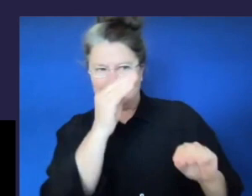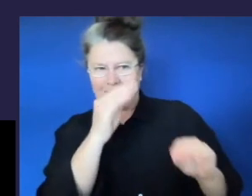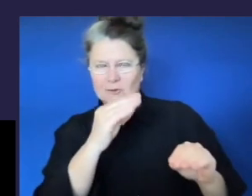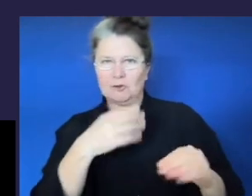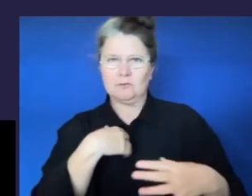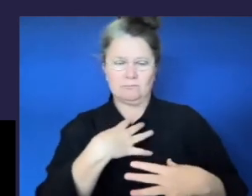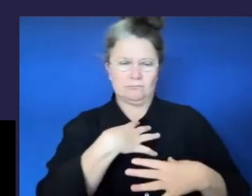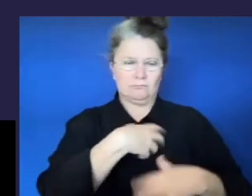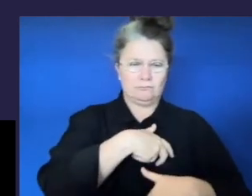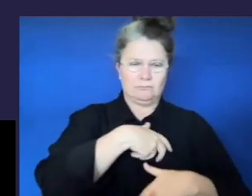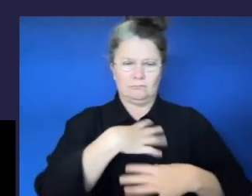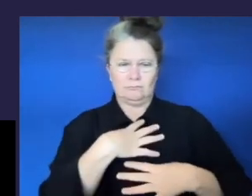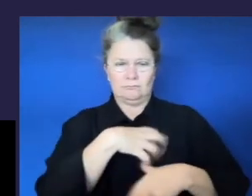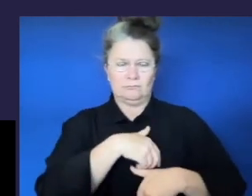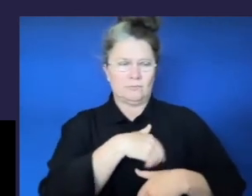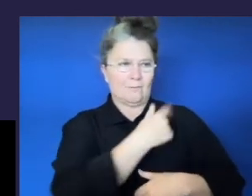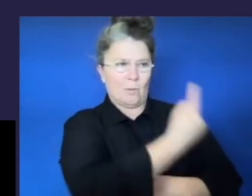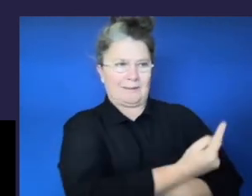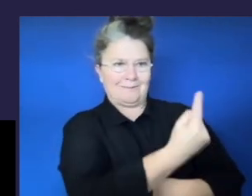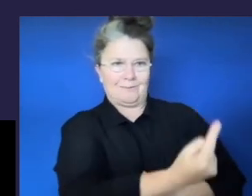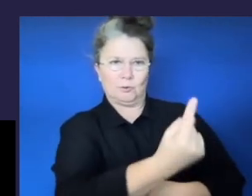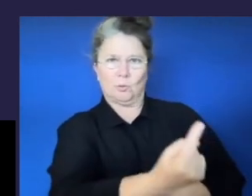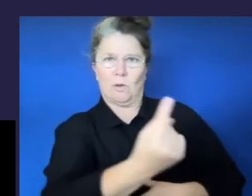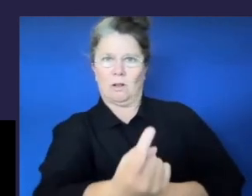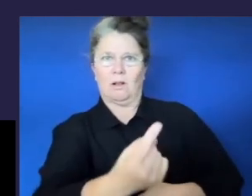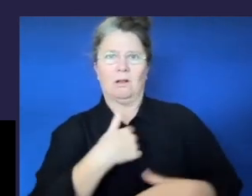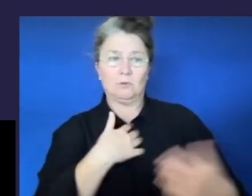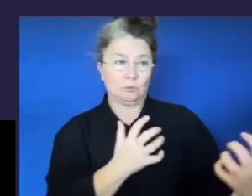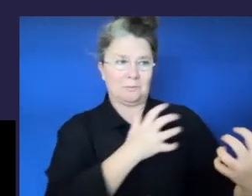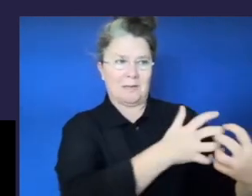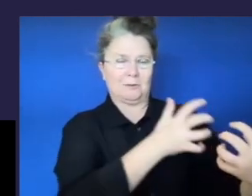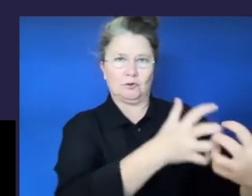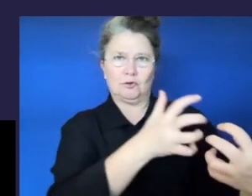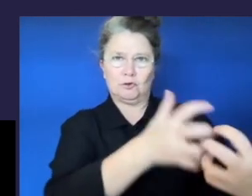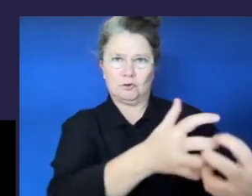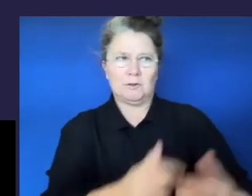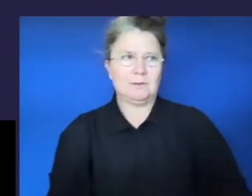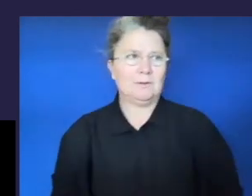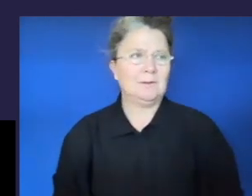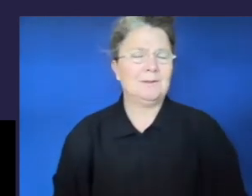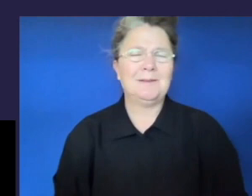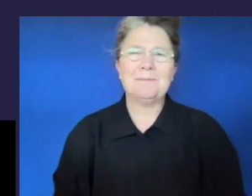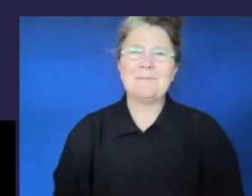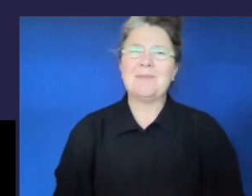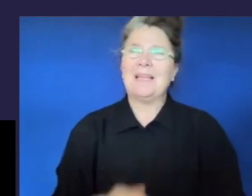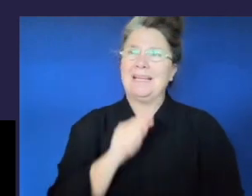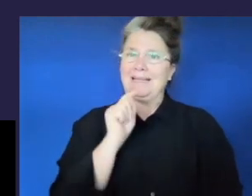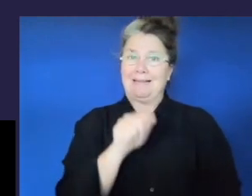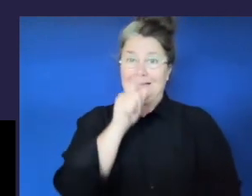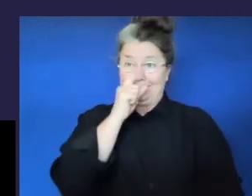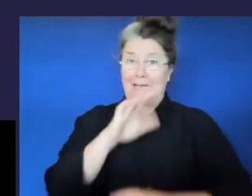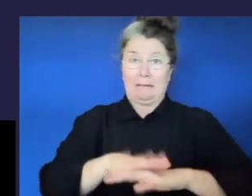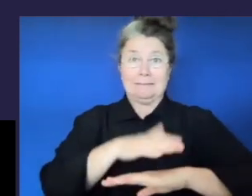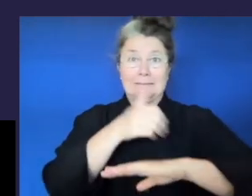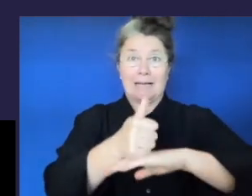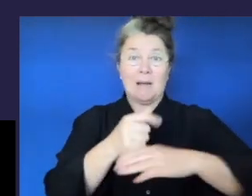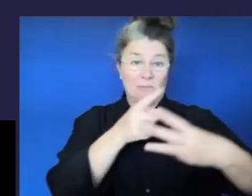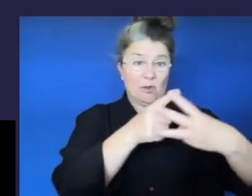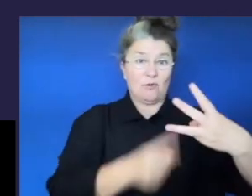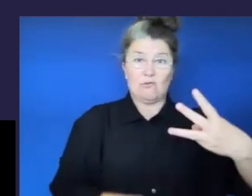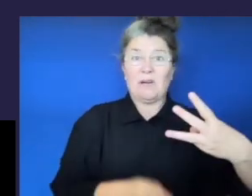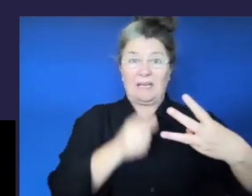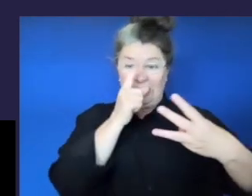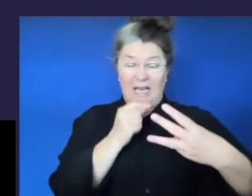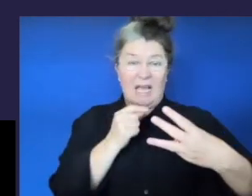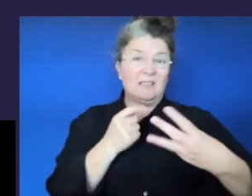The provision of adjustments at the various levels of intensity and frequency can be implemented together through the application of frameworks